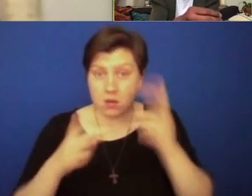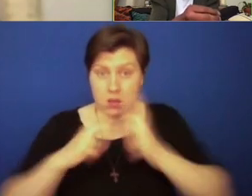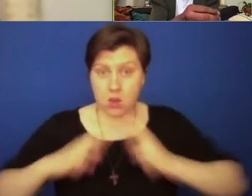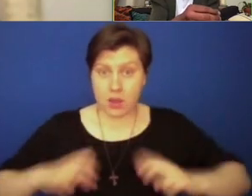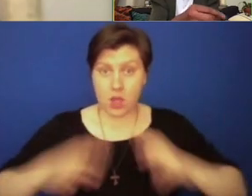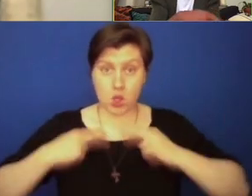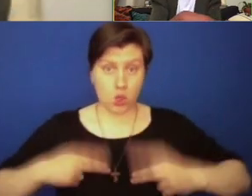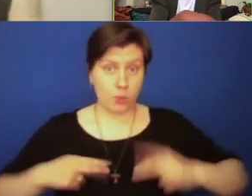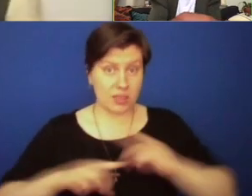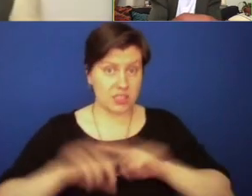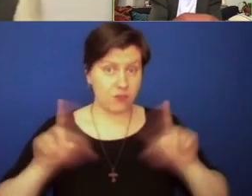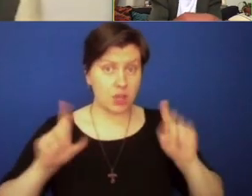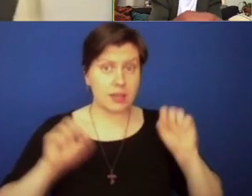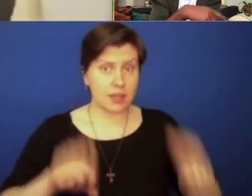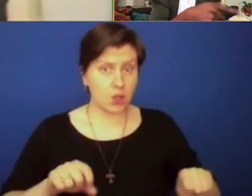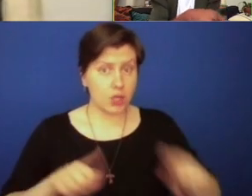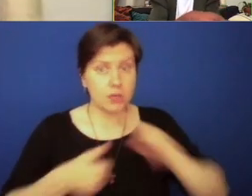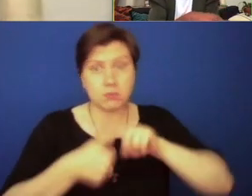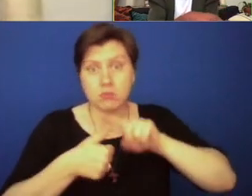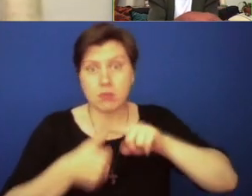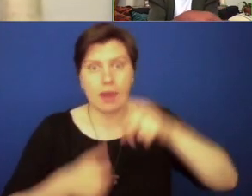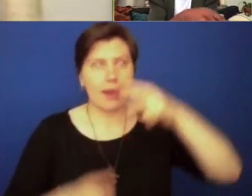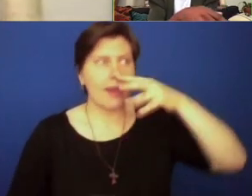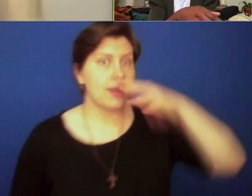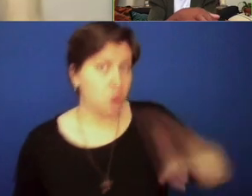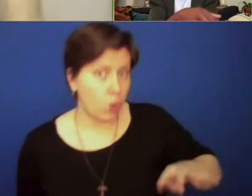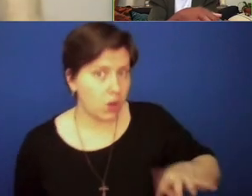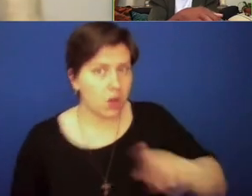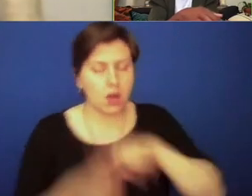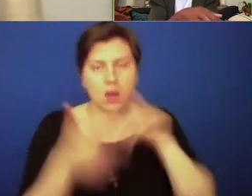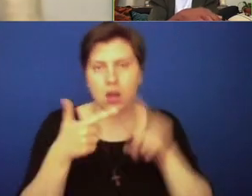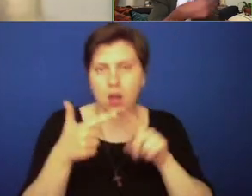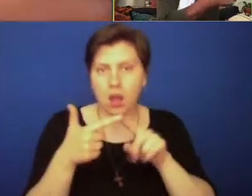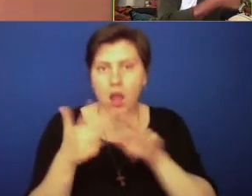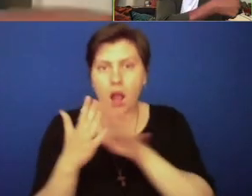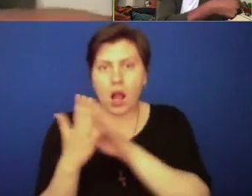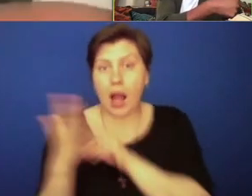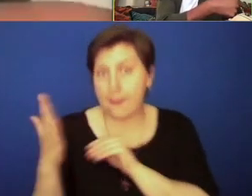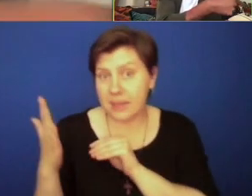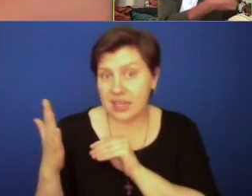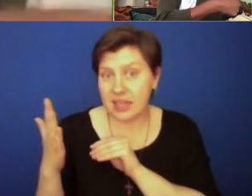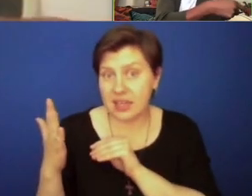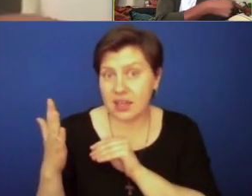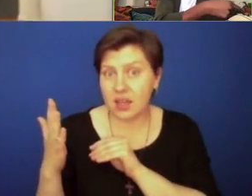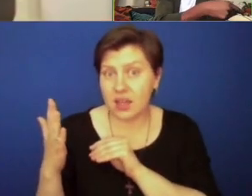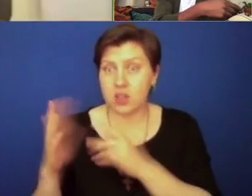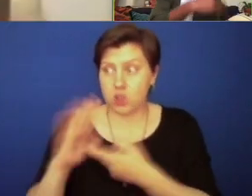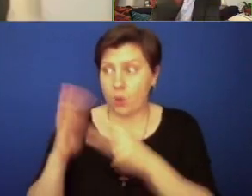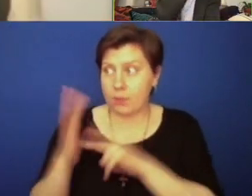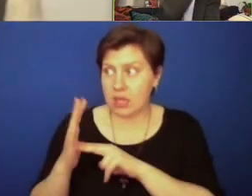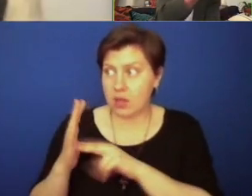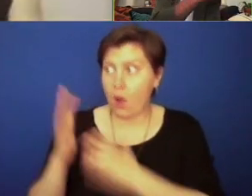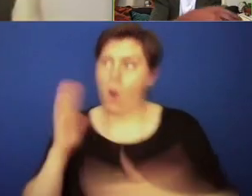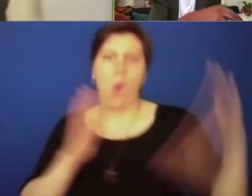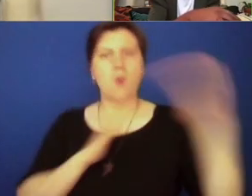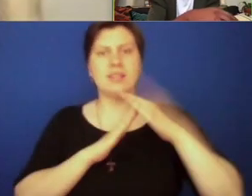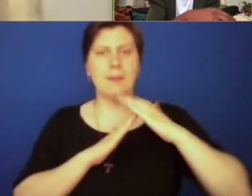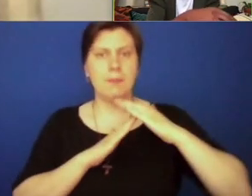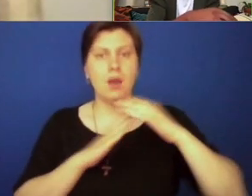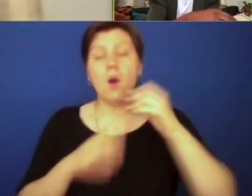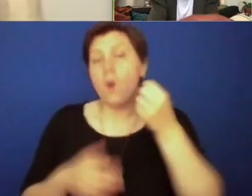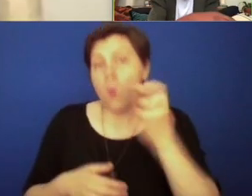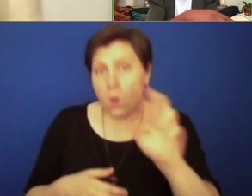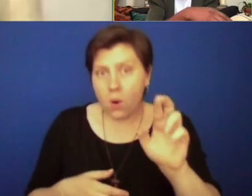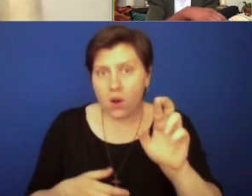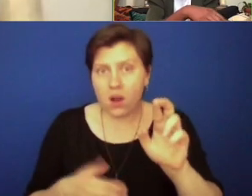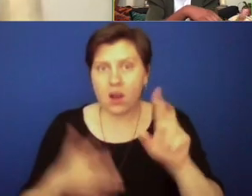those differences, we can ignore them completely. We can copy, one, so that we're at the top of the food chain.